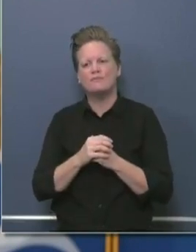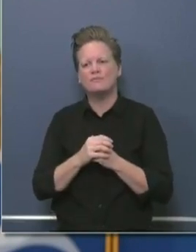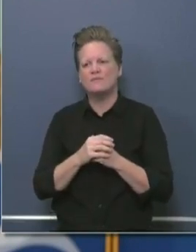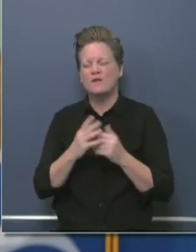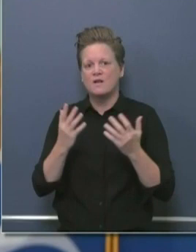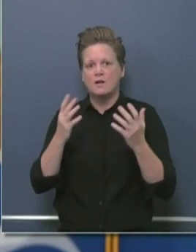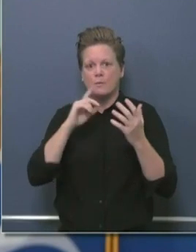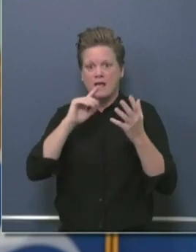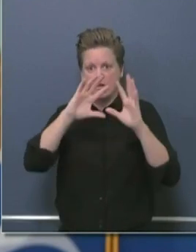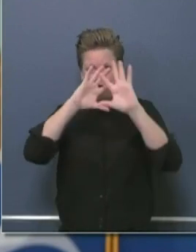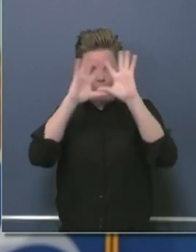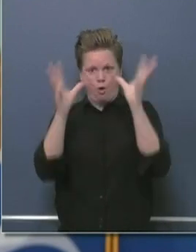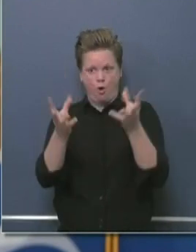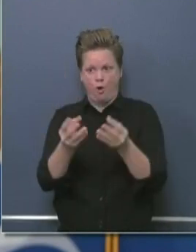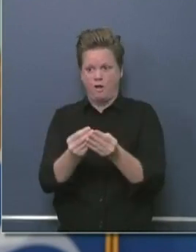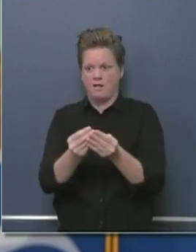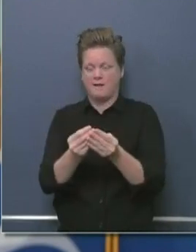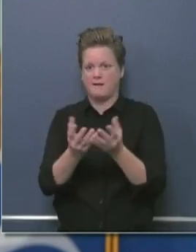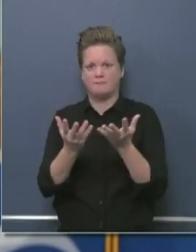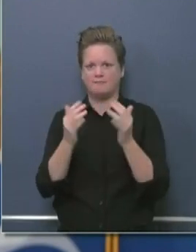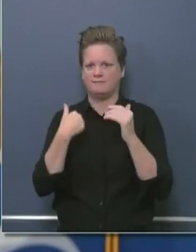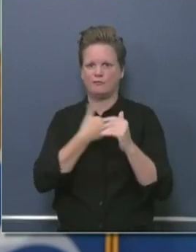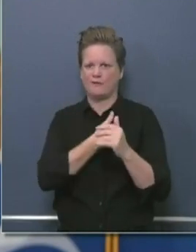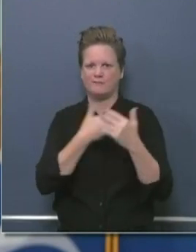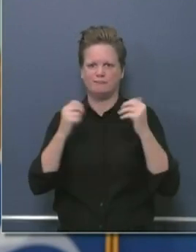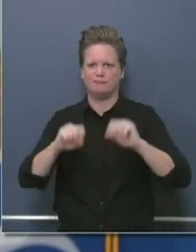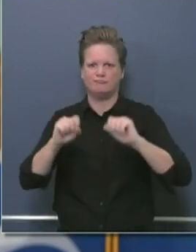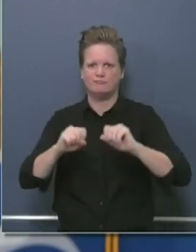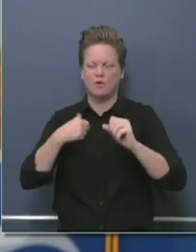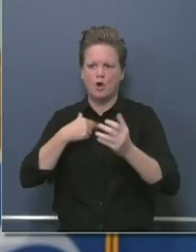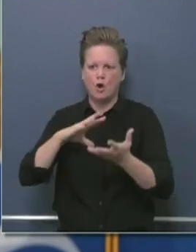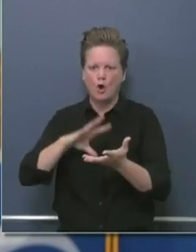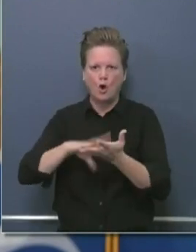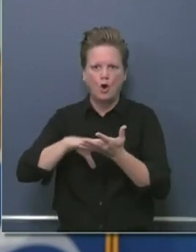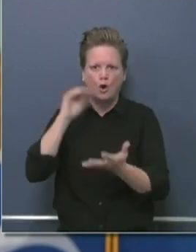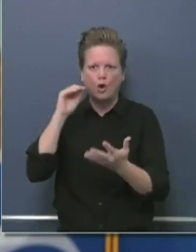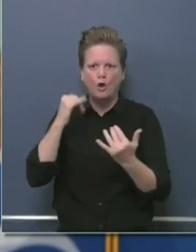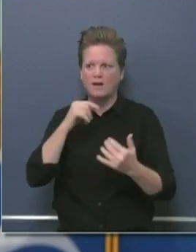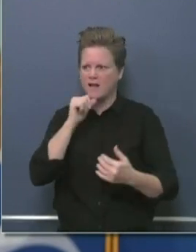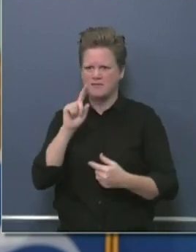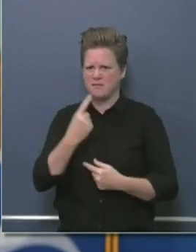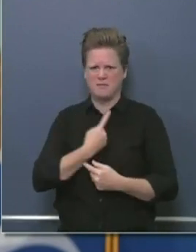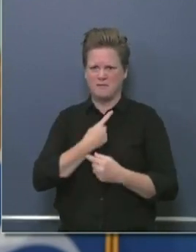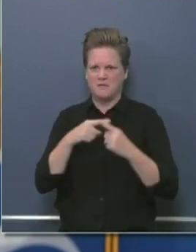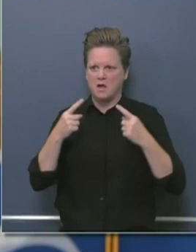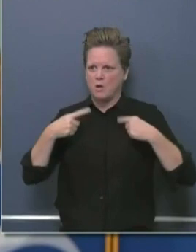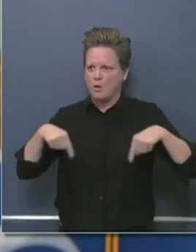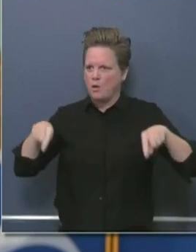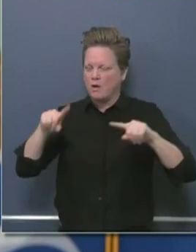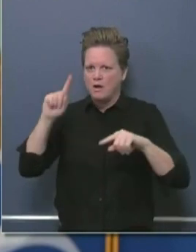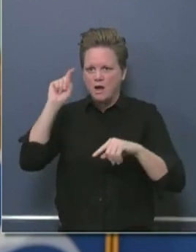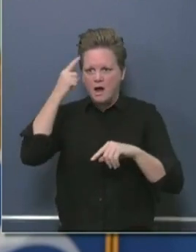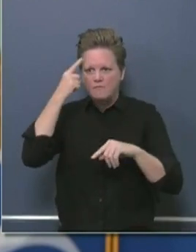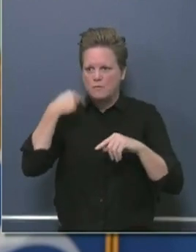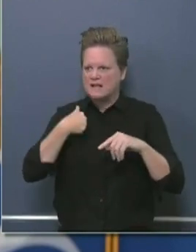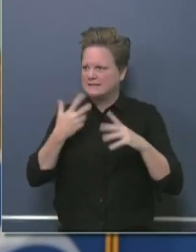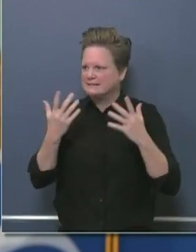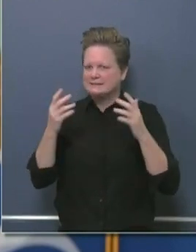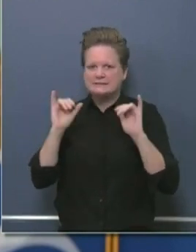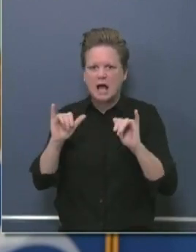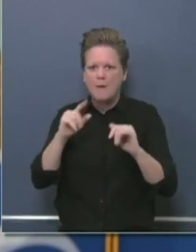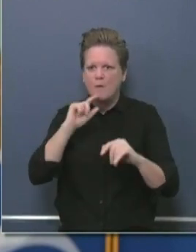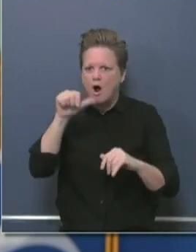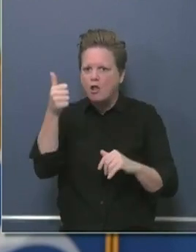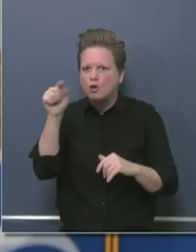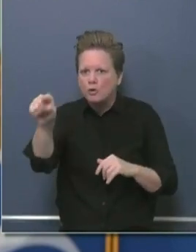reset a few months back. Many other governors, many other mayors, city administrators facing similar challenges.